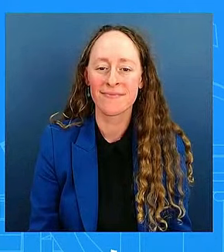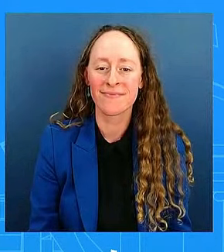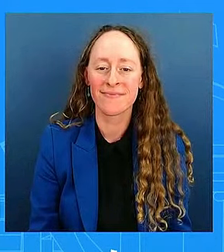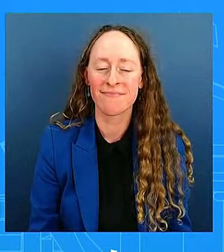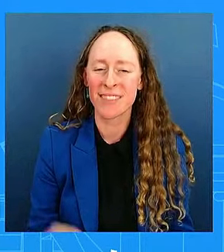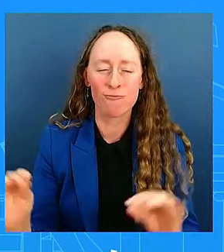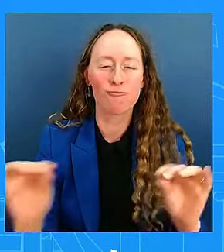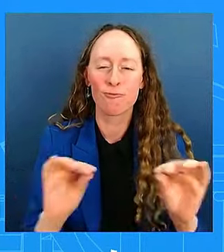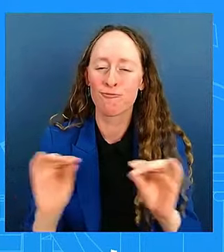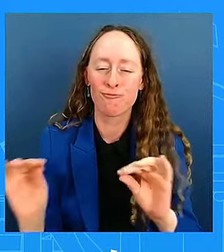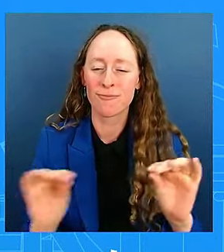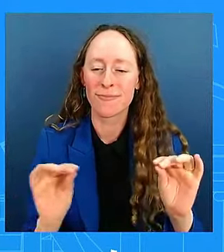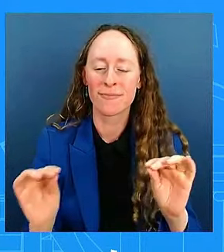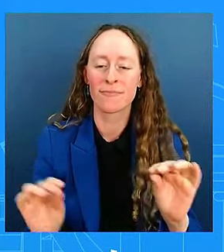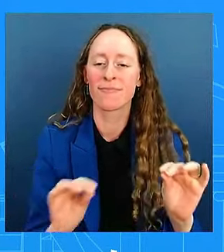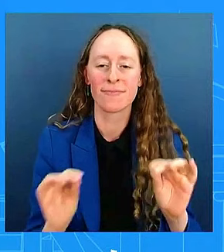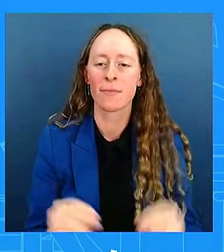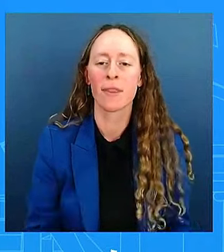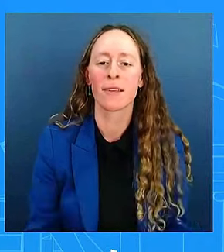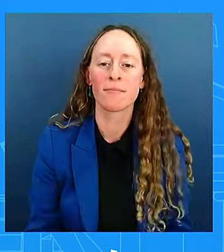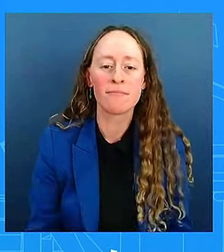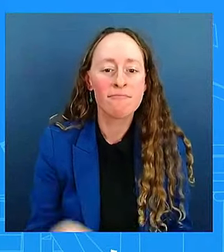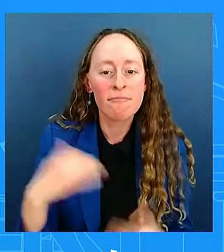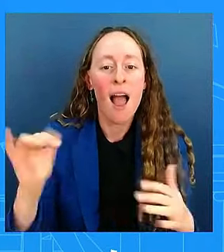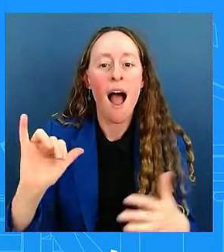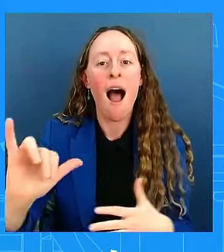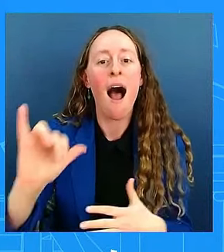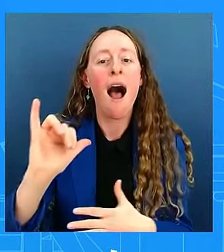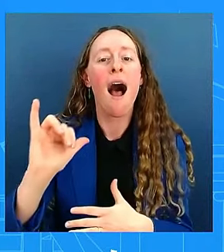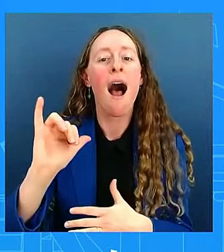I mean, are we always on? Who's on time?